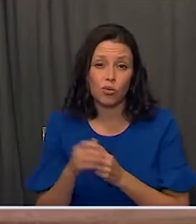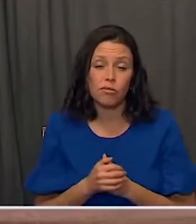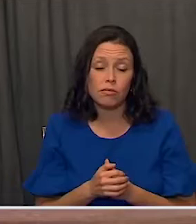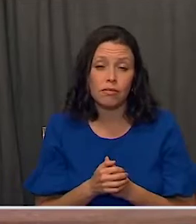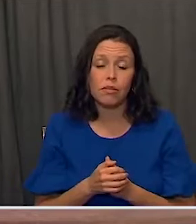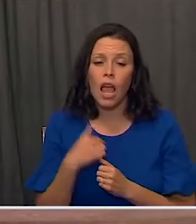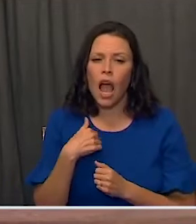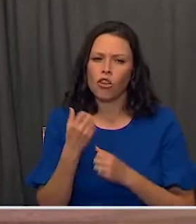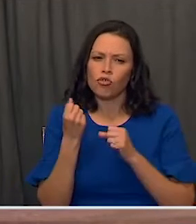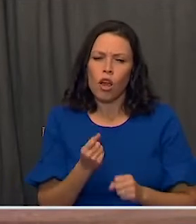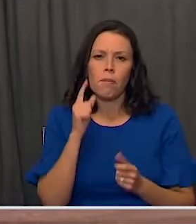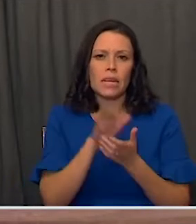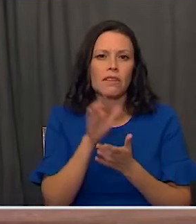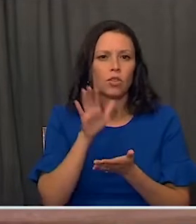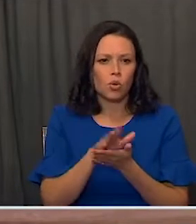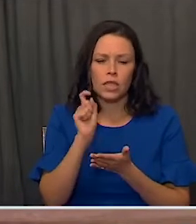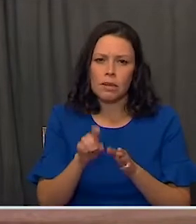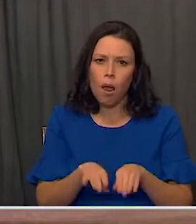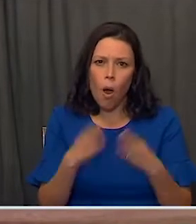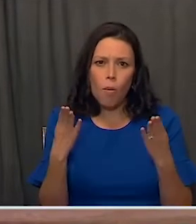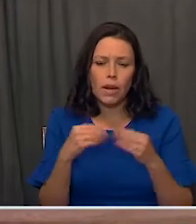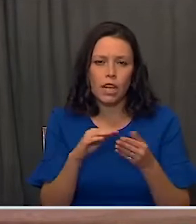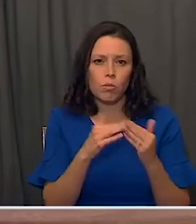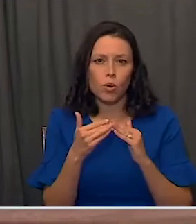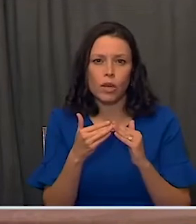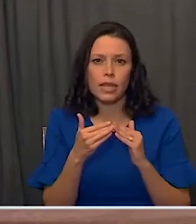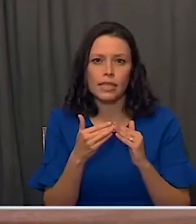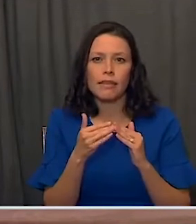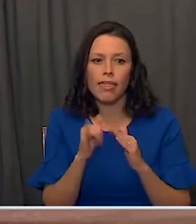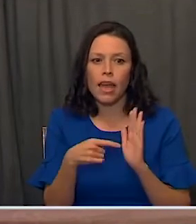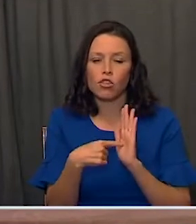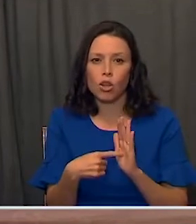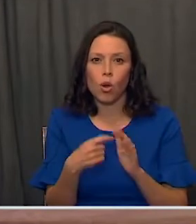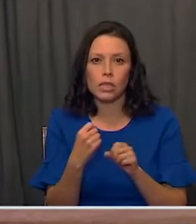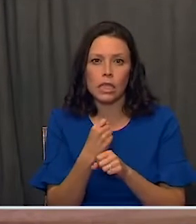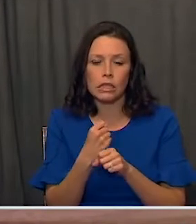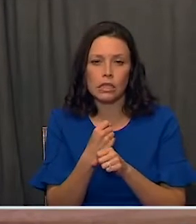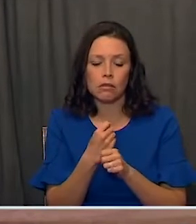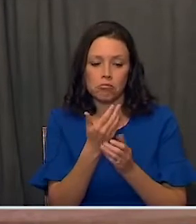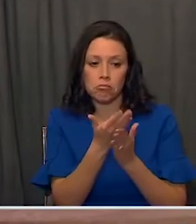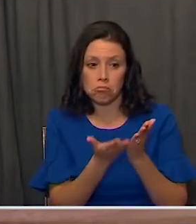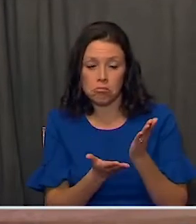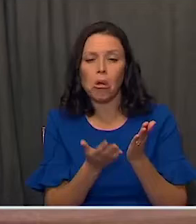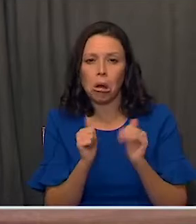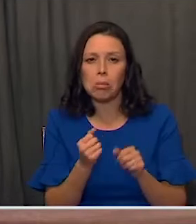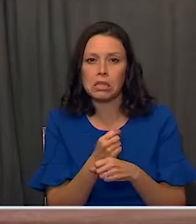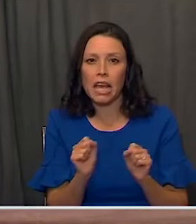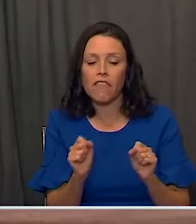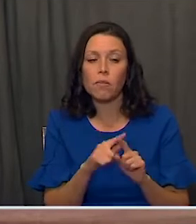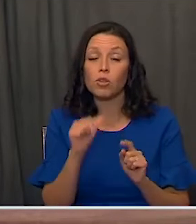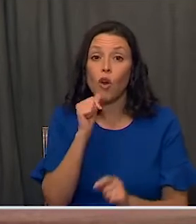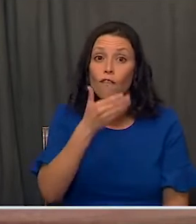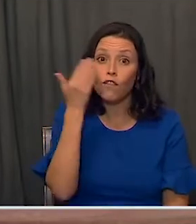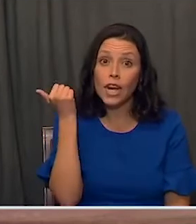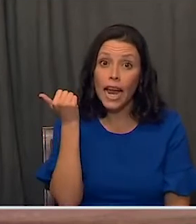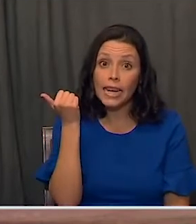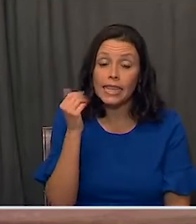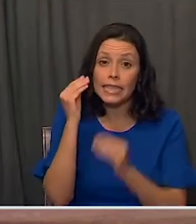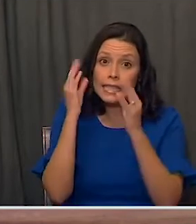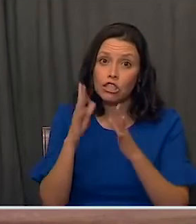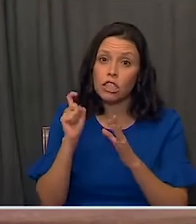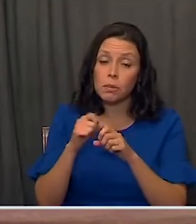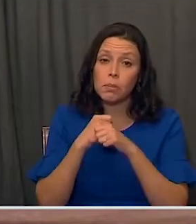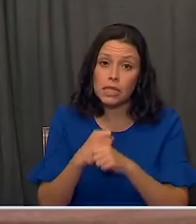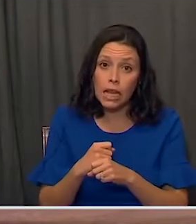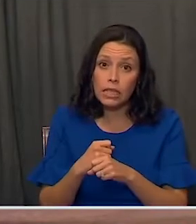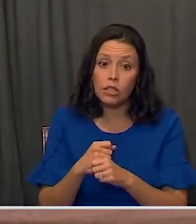believe strongly that we need schools to open in communities whose data indicate it's safe to do so. But we cannot forget the protection of our teachers